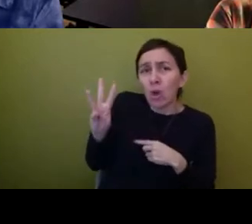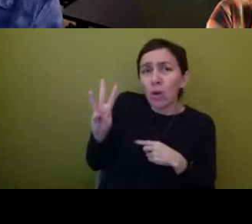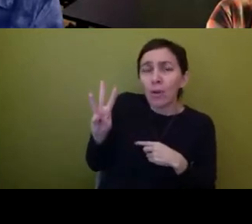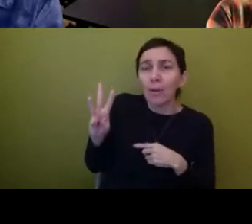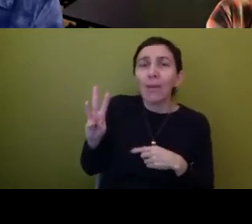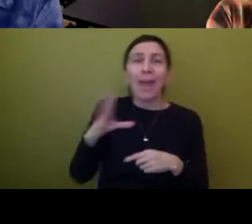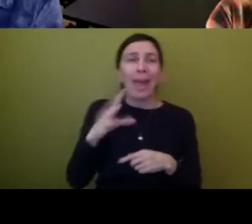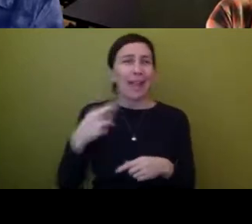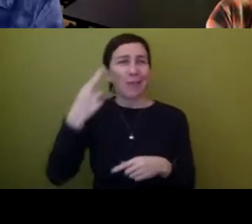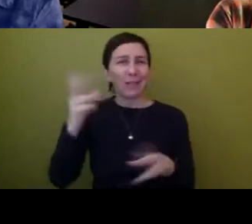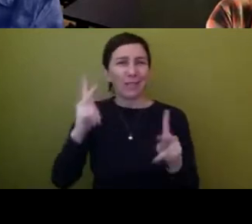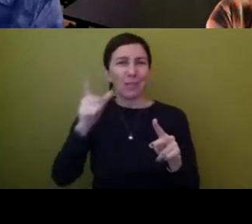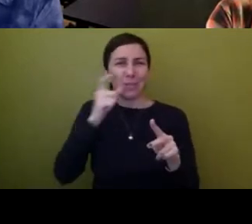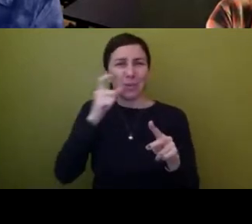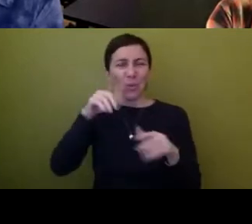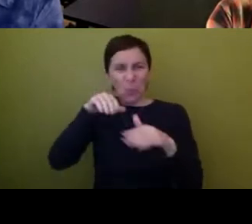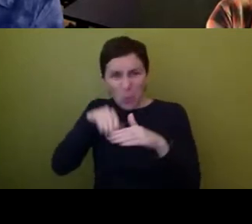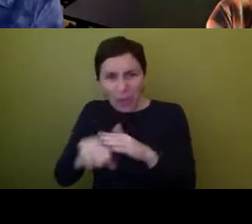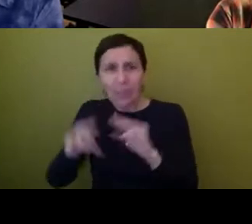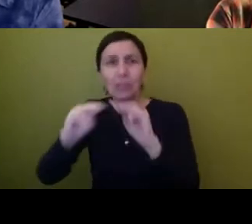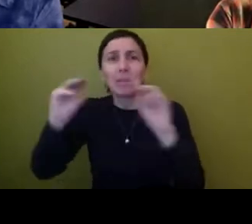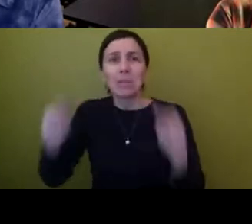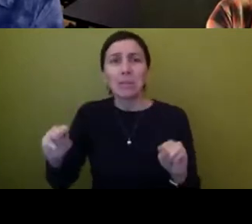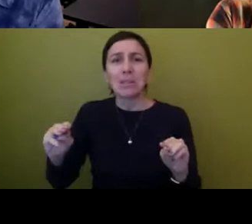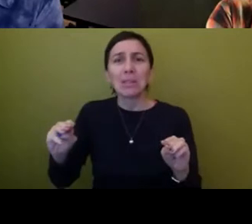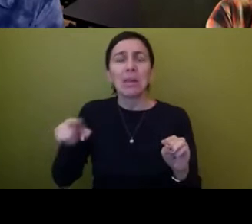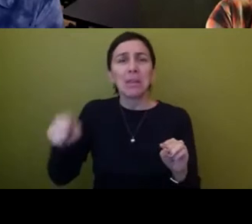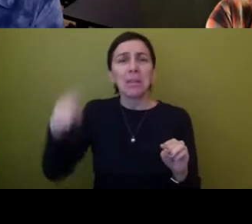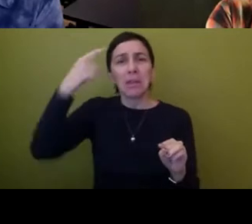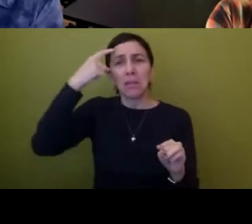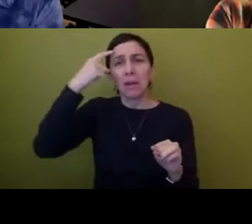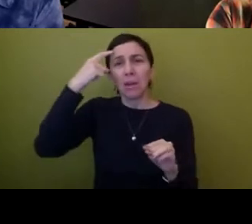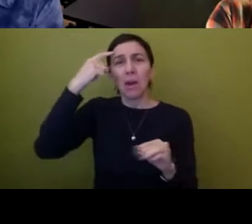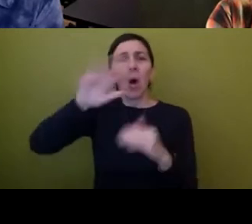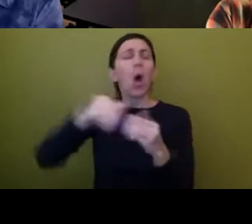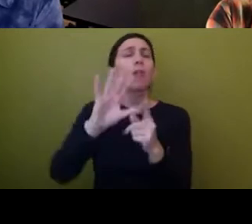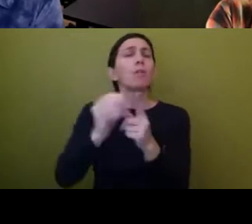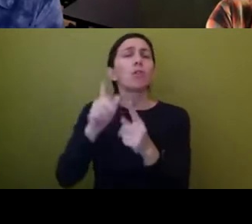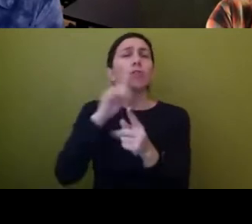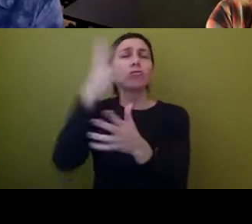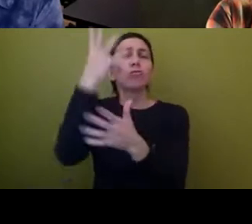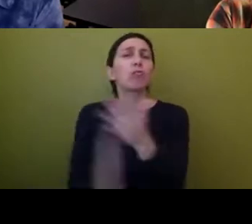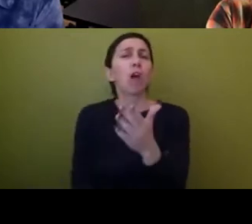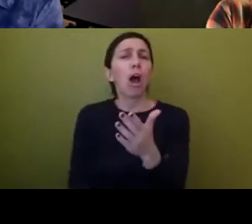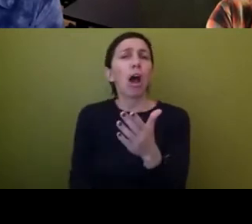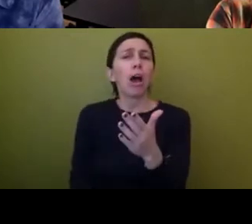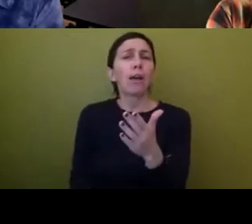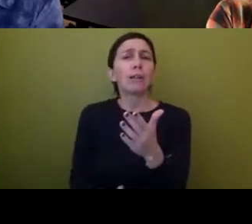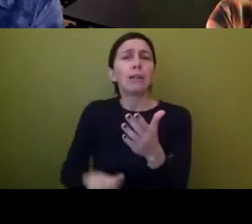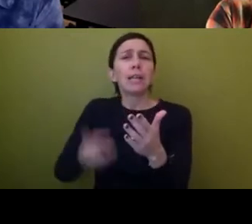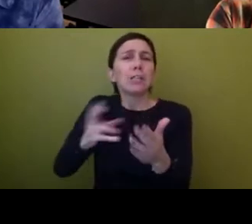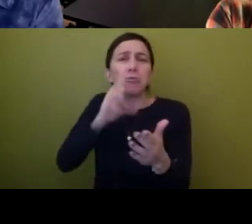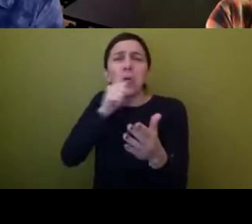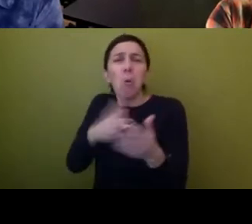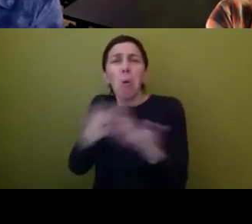into that space had been set up to think that everything is extinct in there. And so I wanted to talk about the way